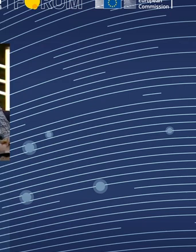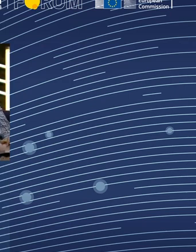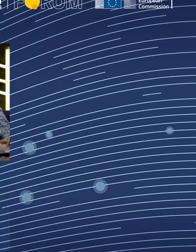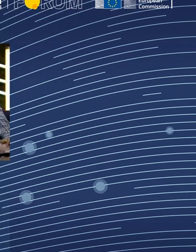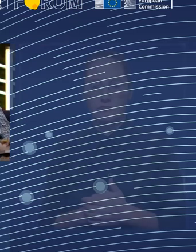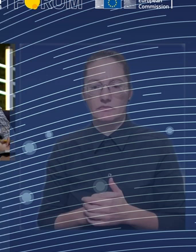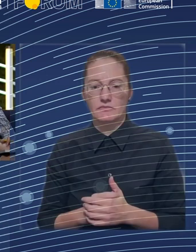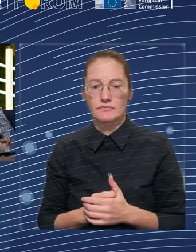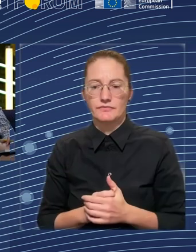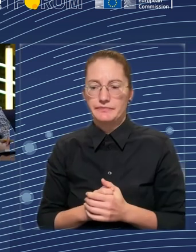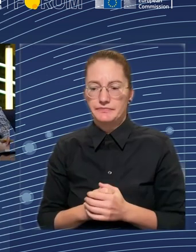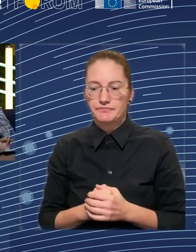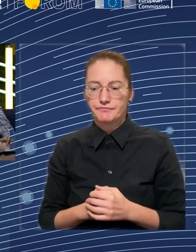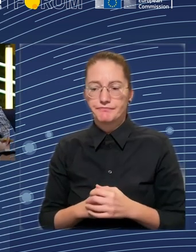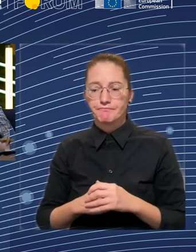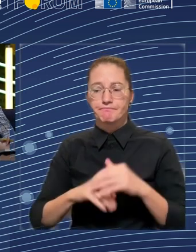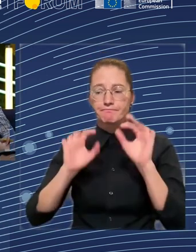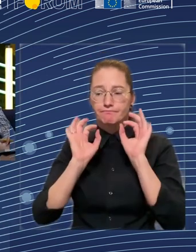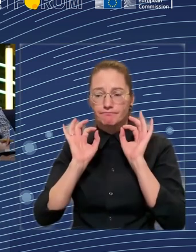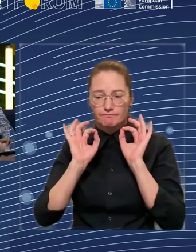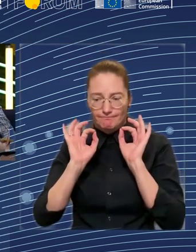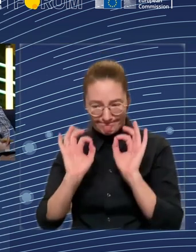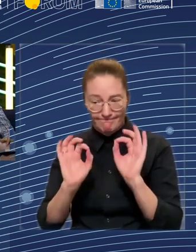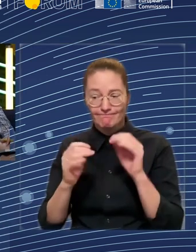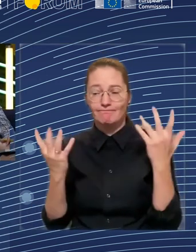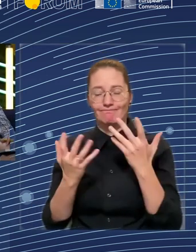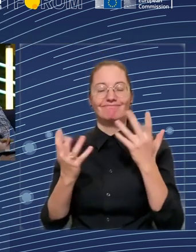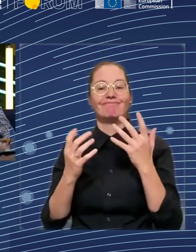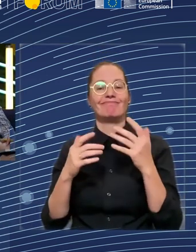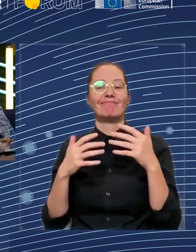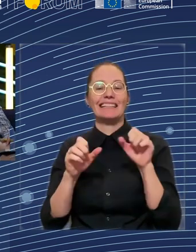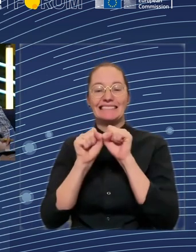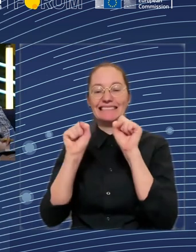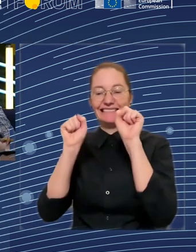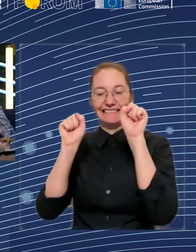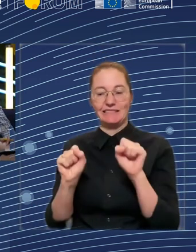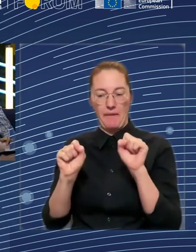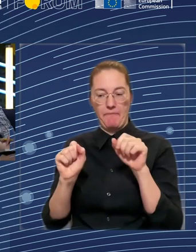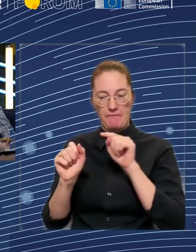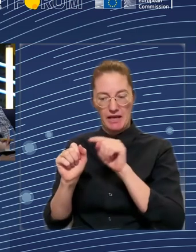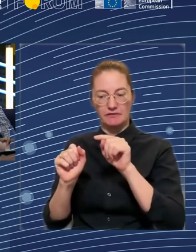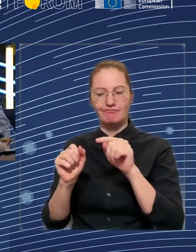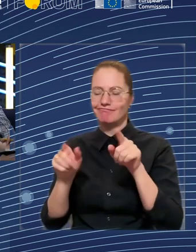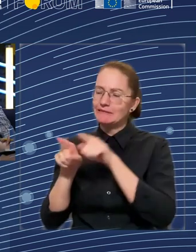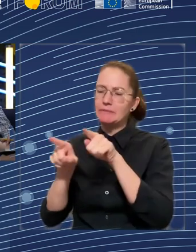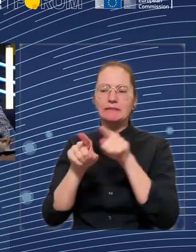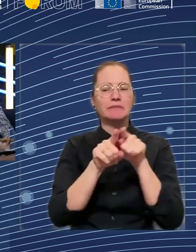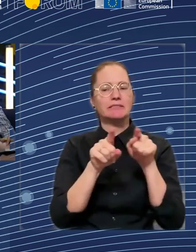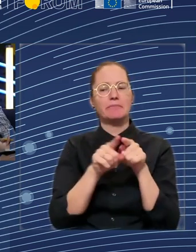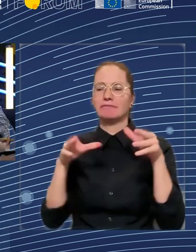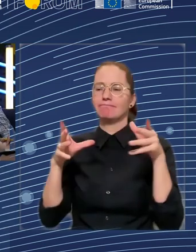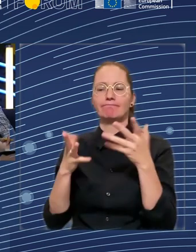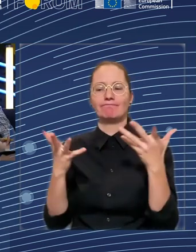health systems, and also social rights to prevent situations when people are at different kinds of risks, be it